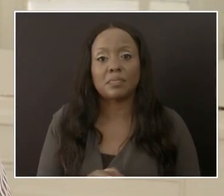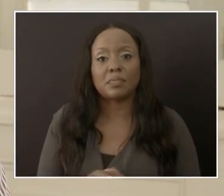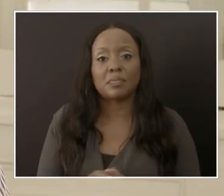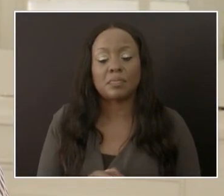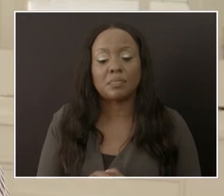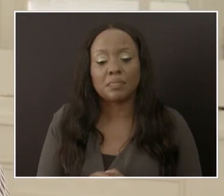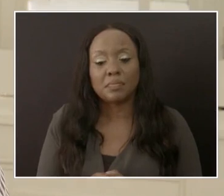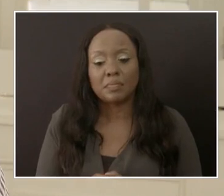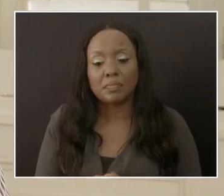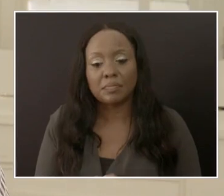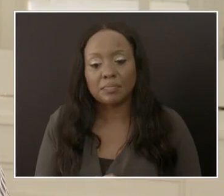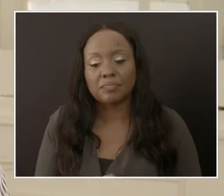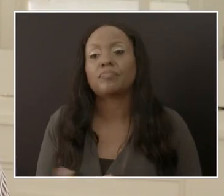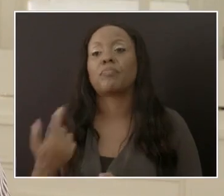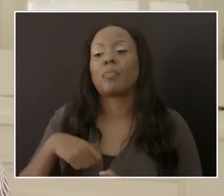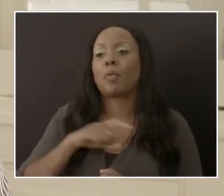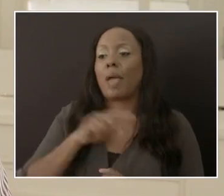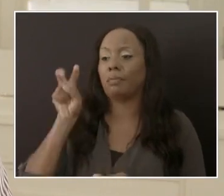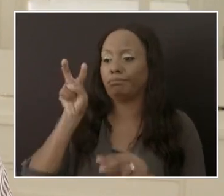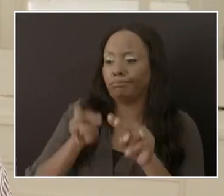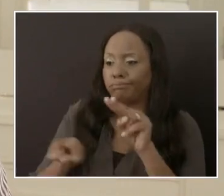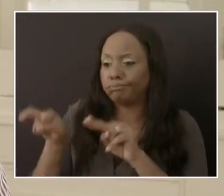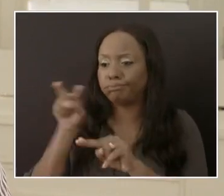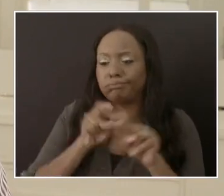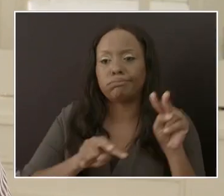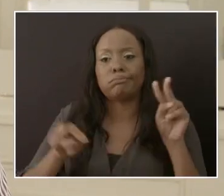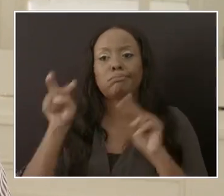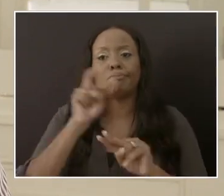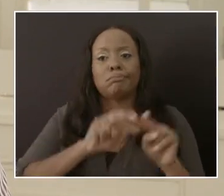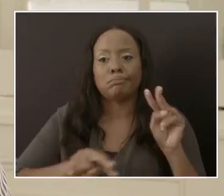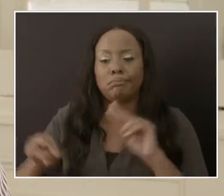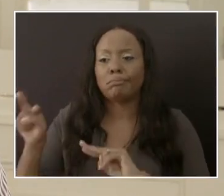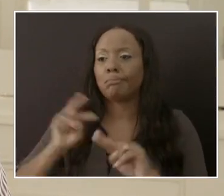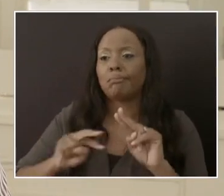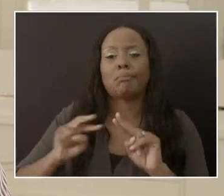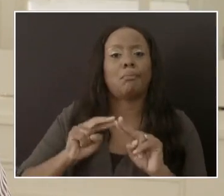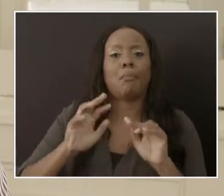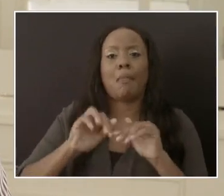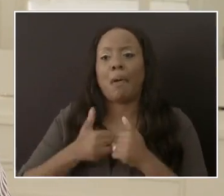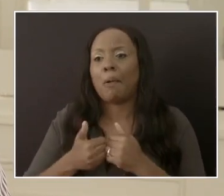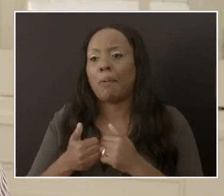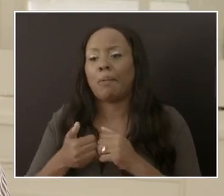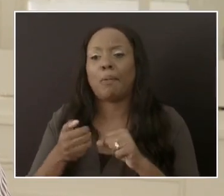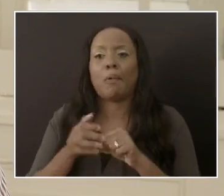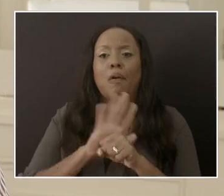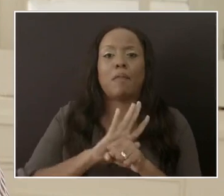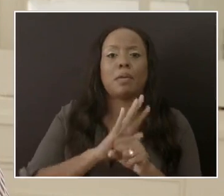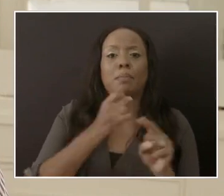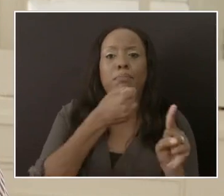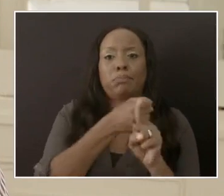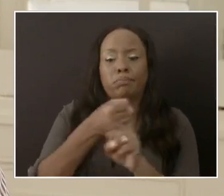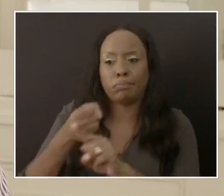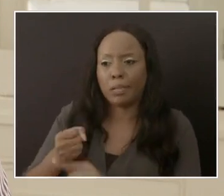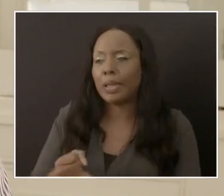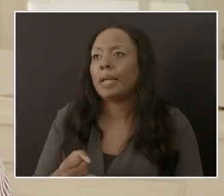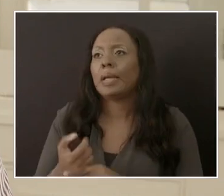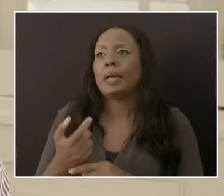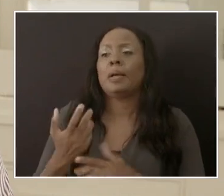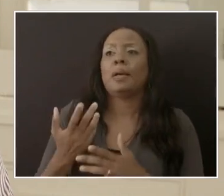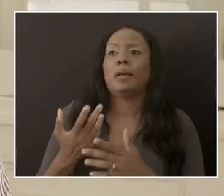within our population indicate that within the last two to three weeks,